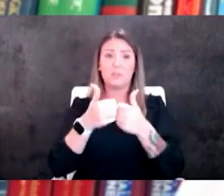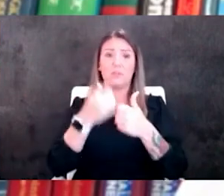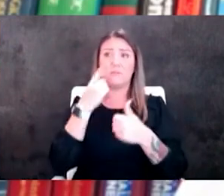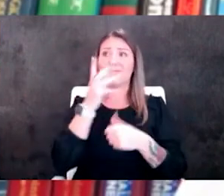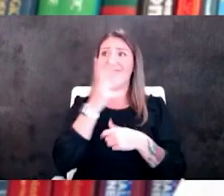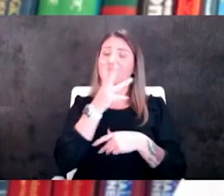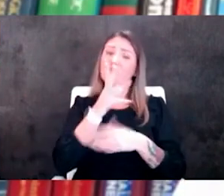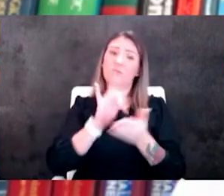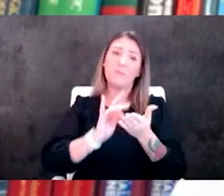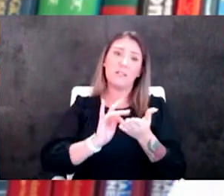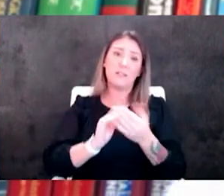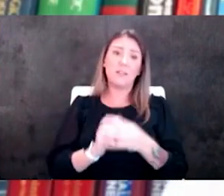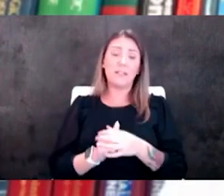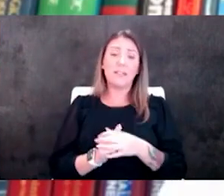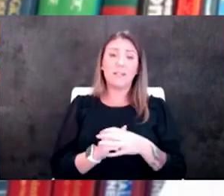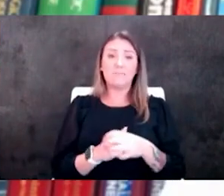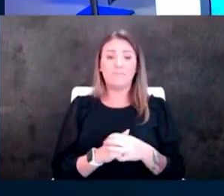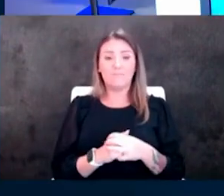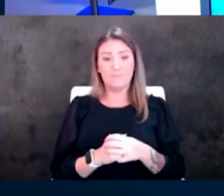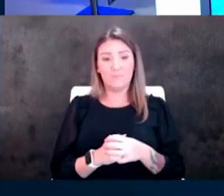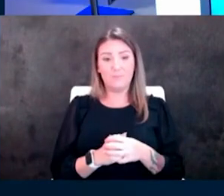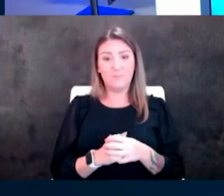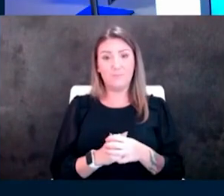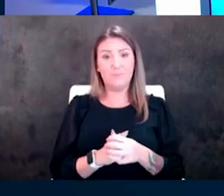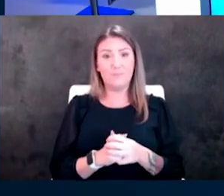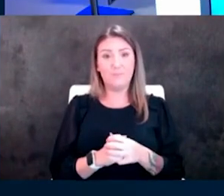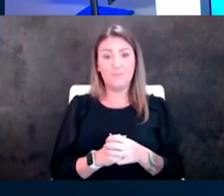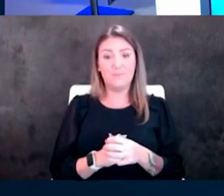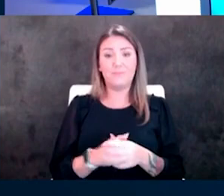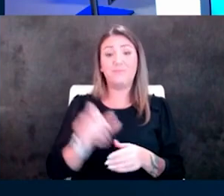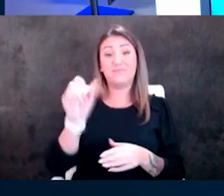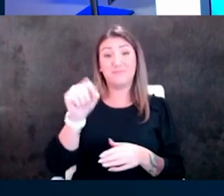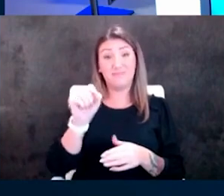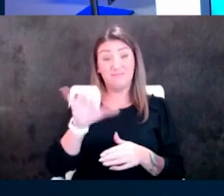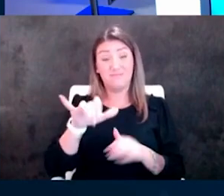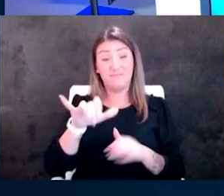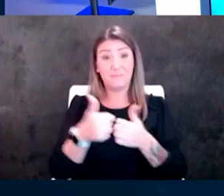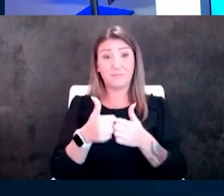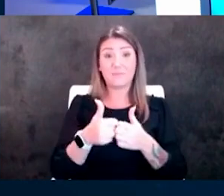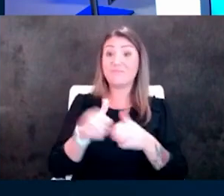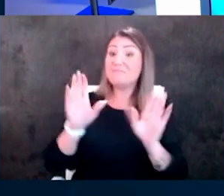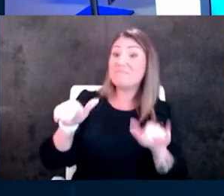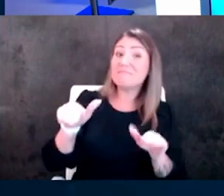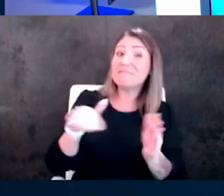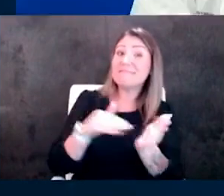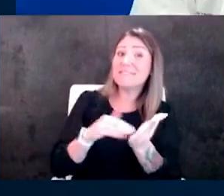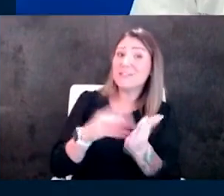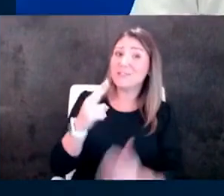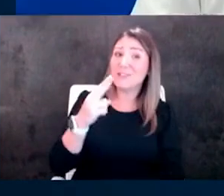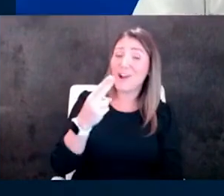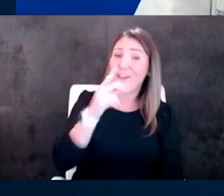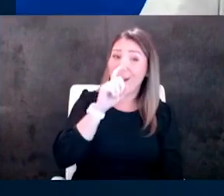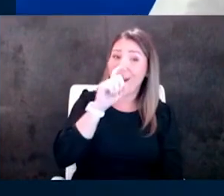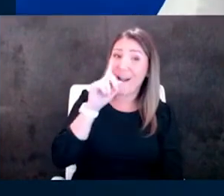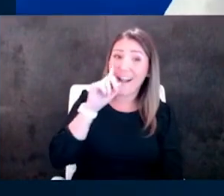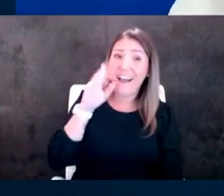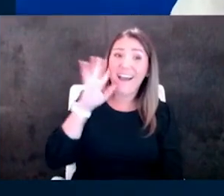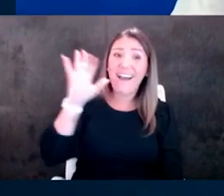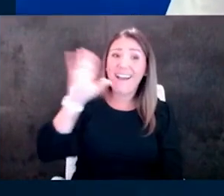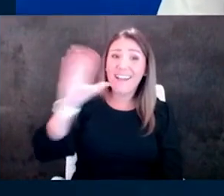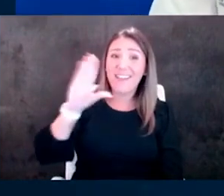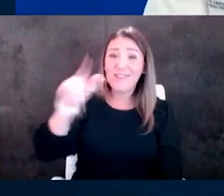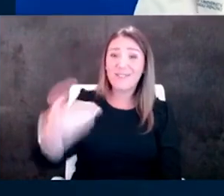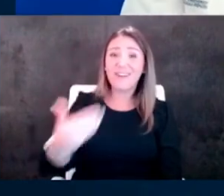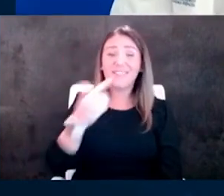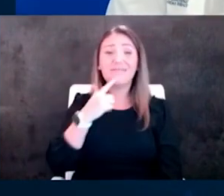medicine i think yeah that that is that is a tough challenge hawkeye welcome aboard this morning sir yeah hi we're going to switch